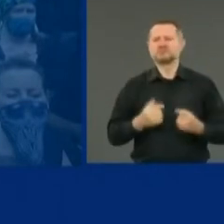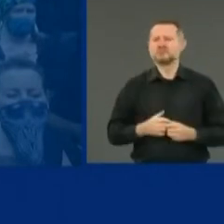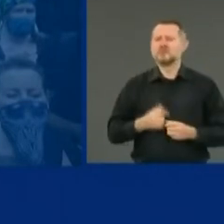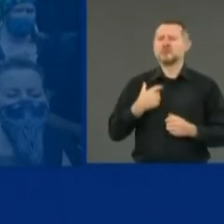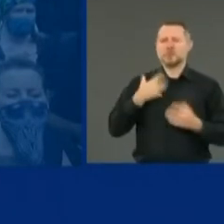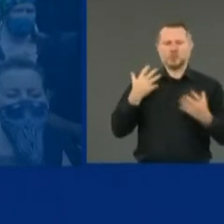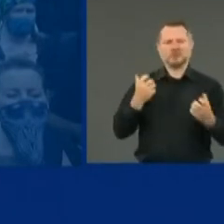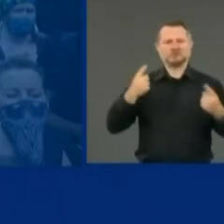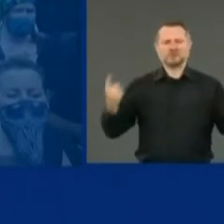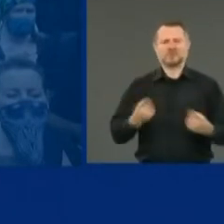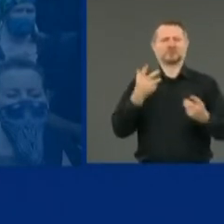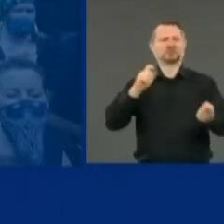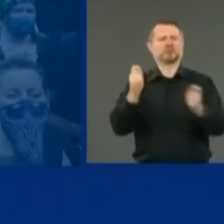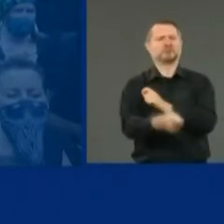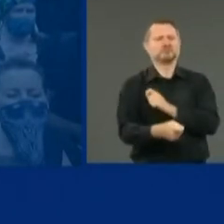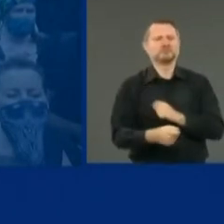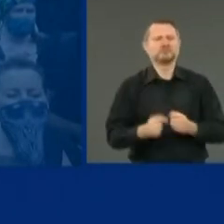change.